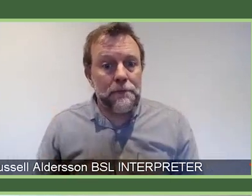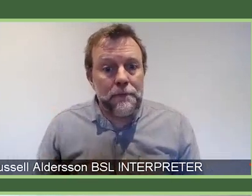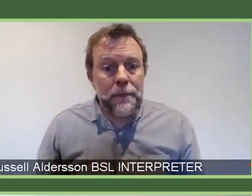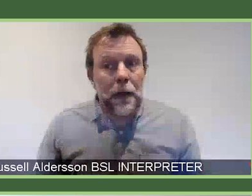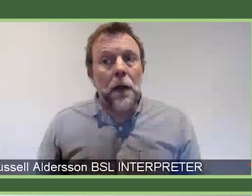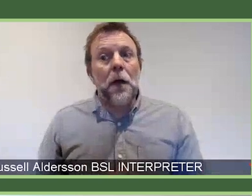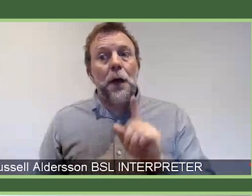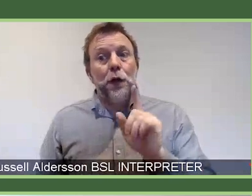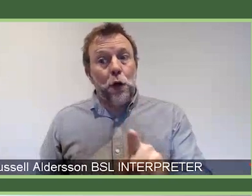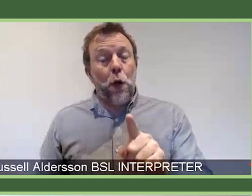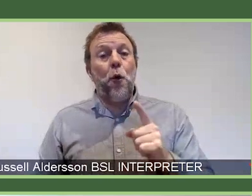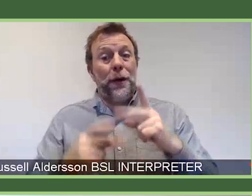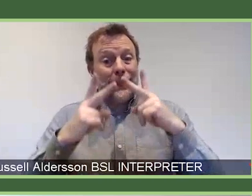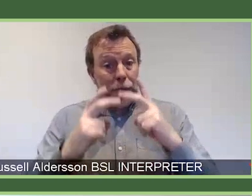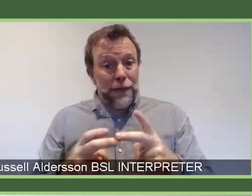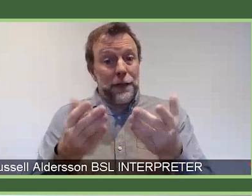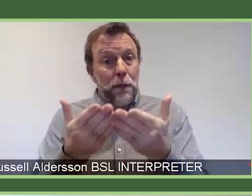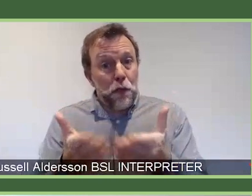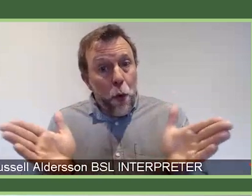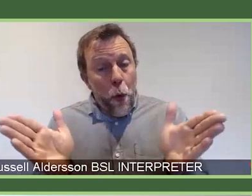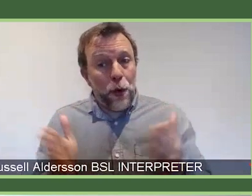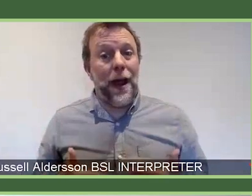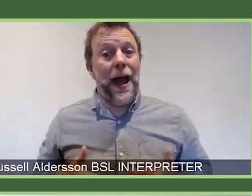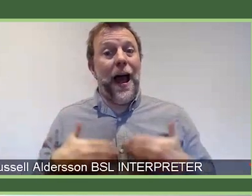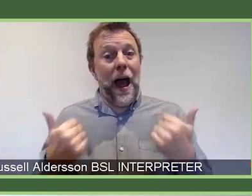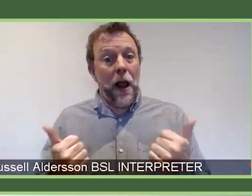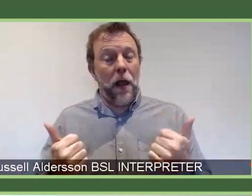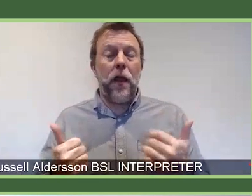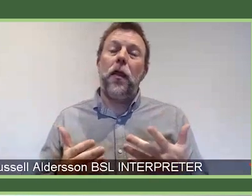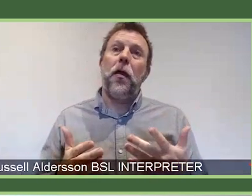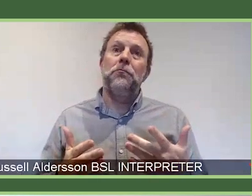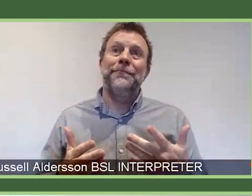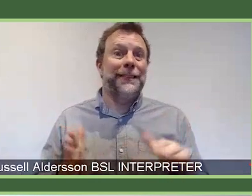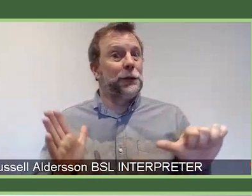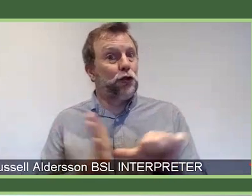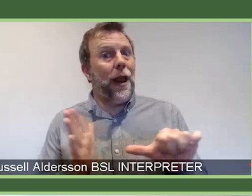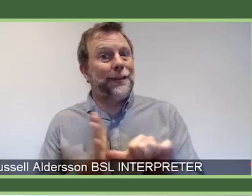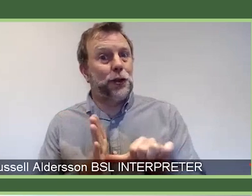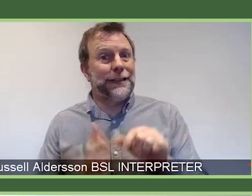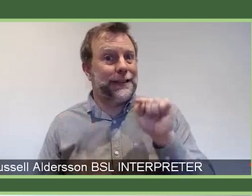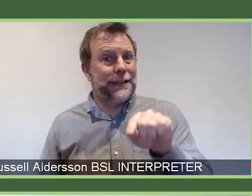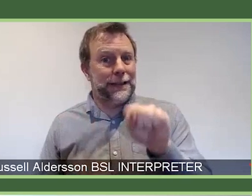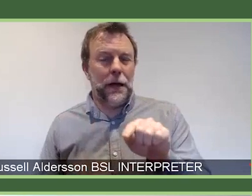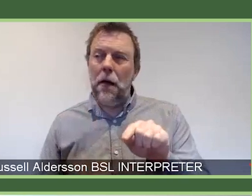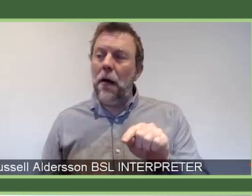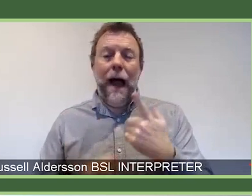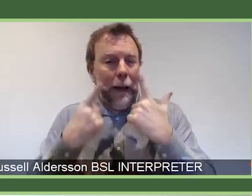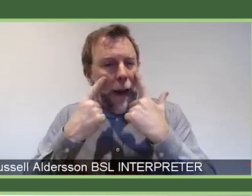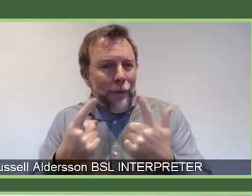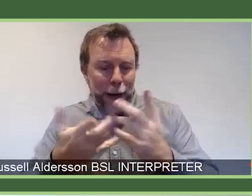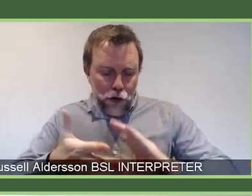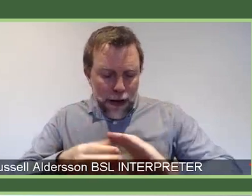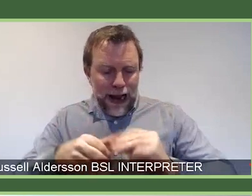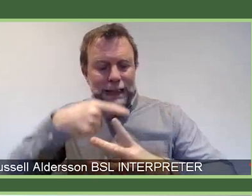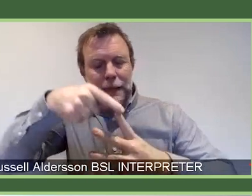is broad. The health challenges are very deliberately designed to go all the way from